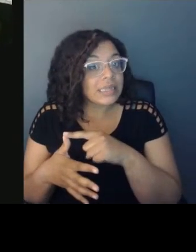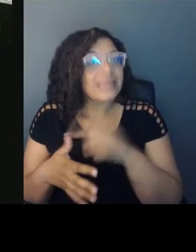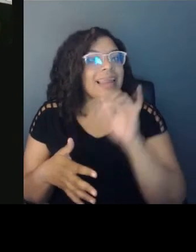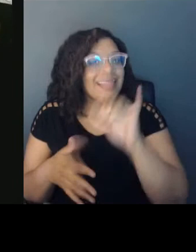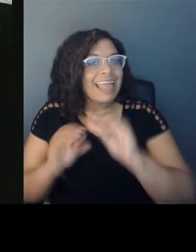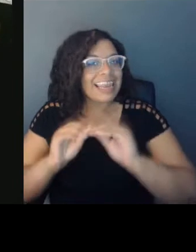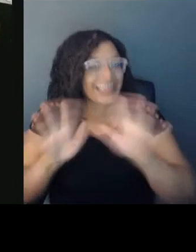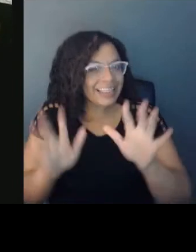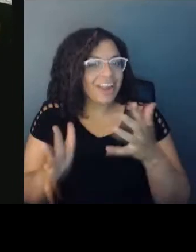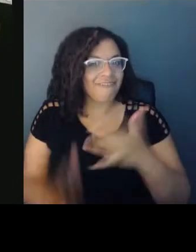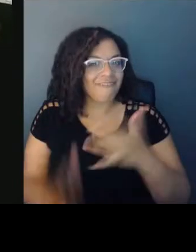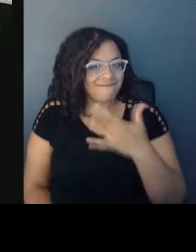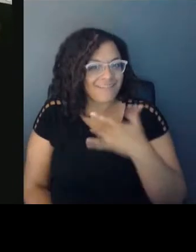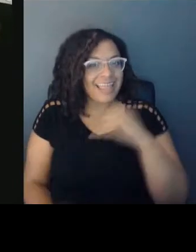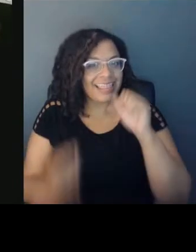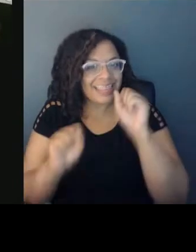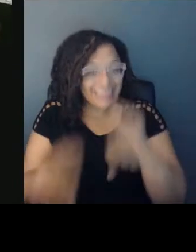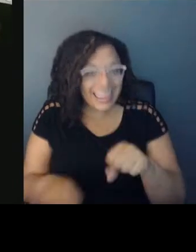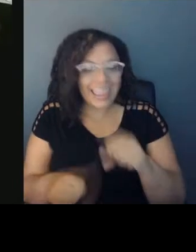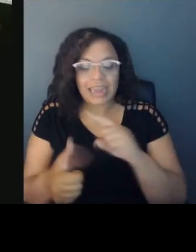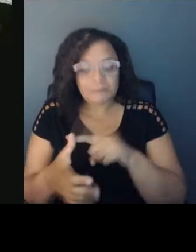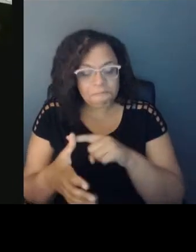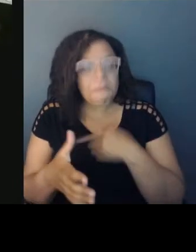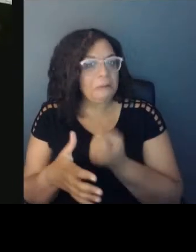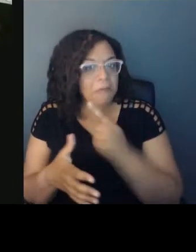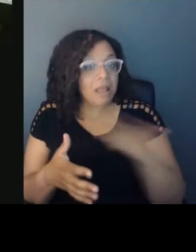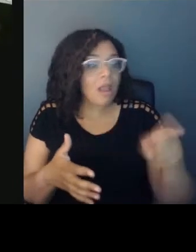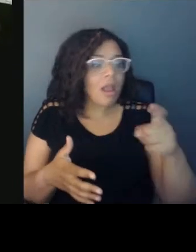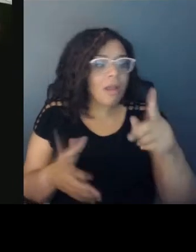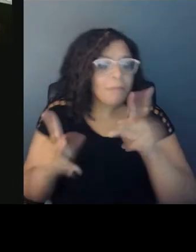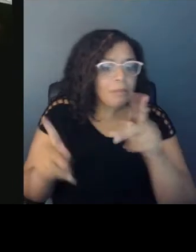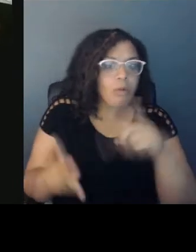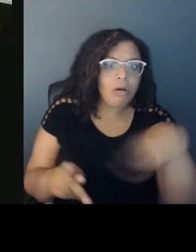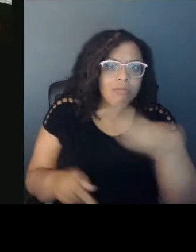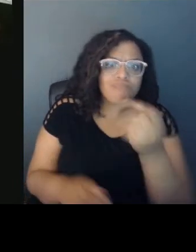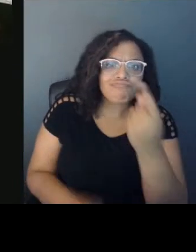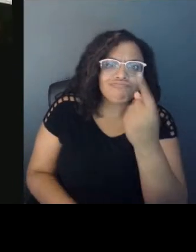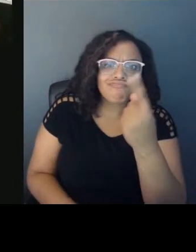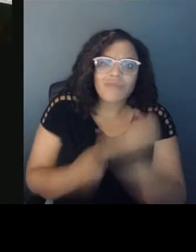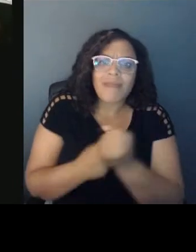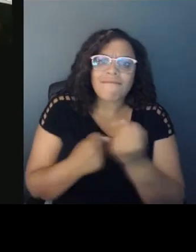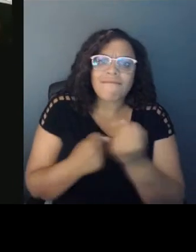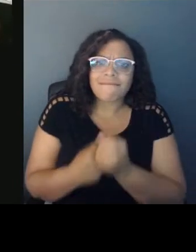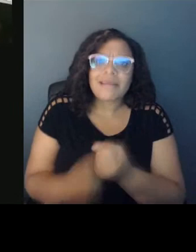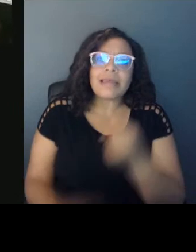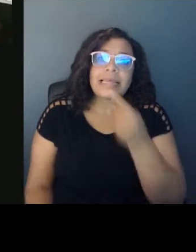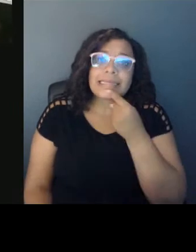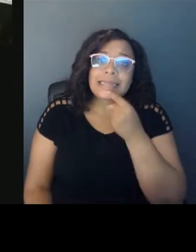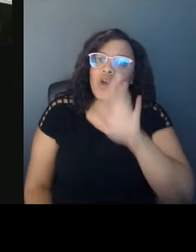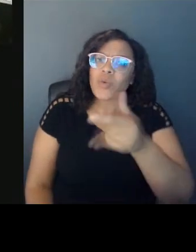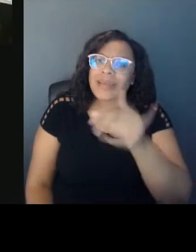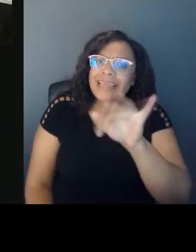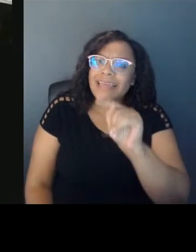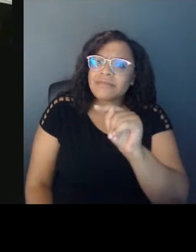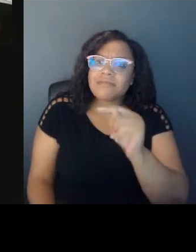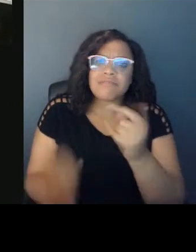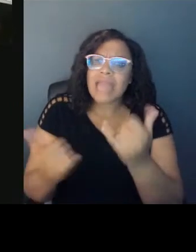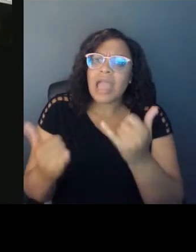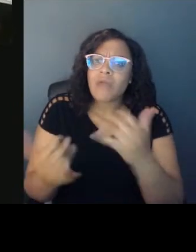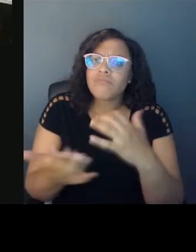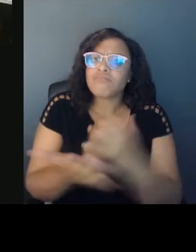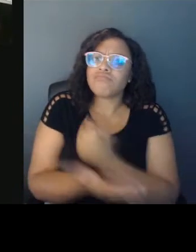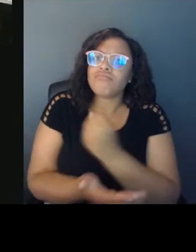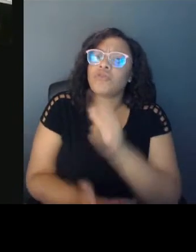to have community of people who get you enough to be able to say, this is your gift in this moment. Let me strengthen